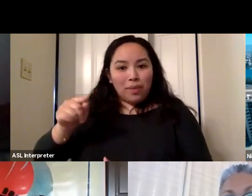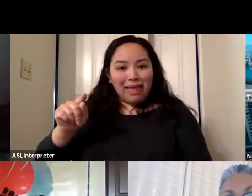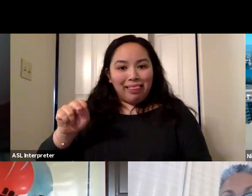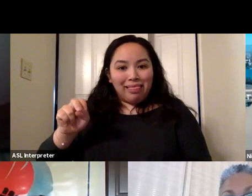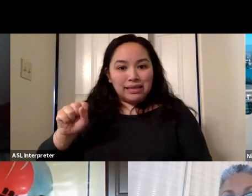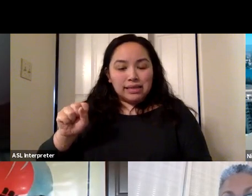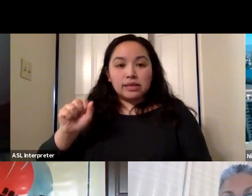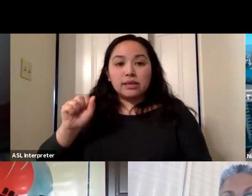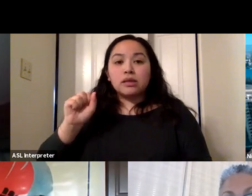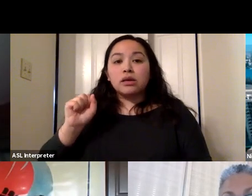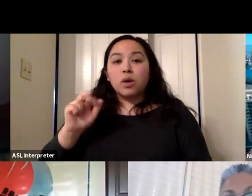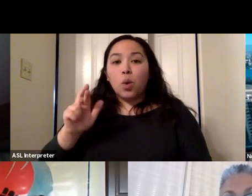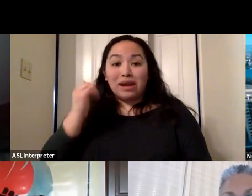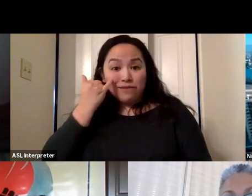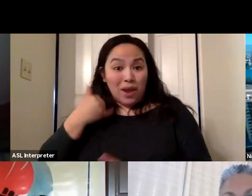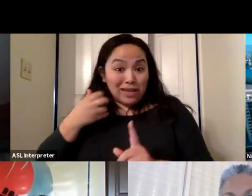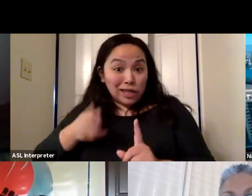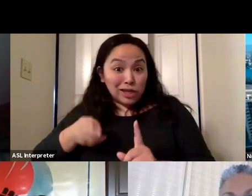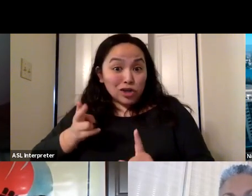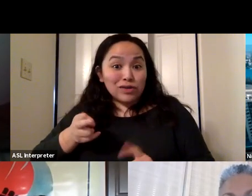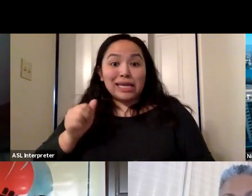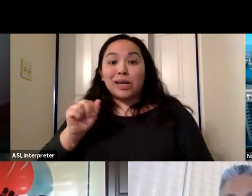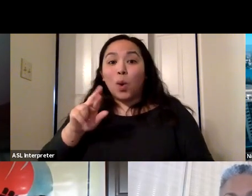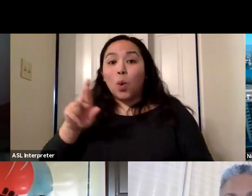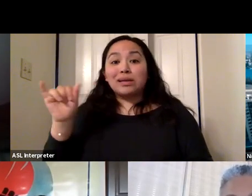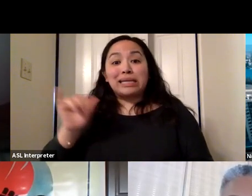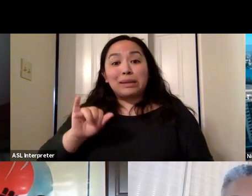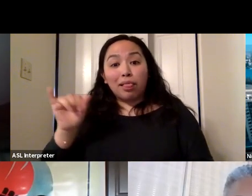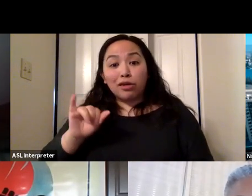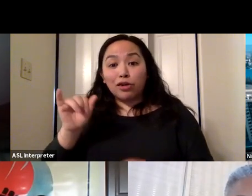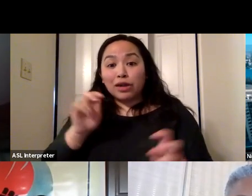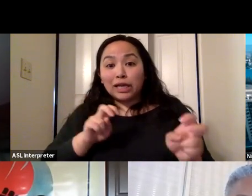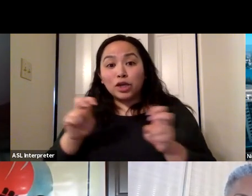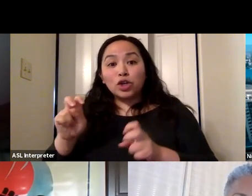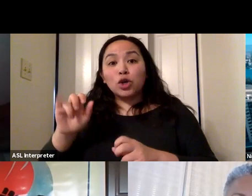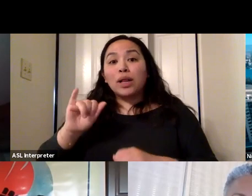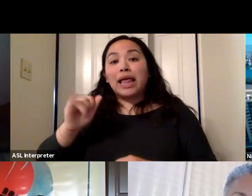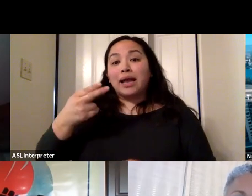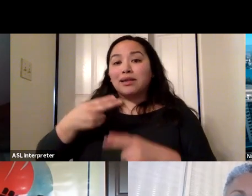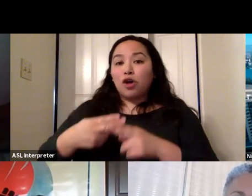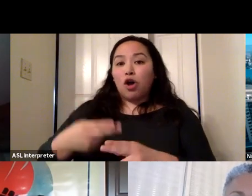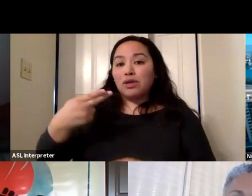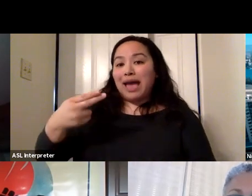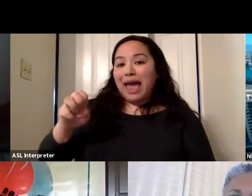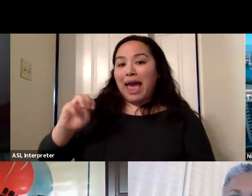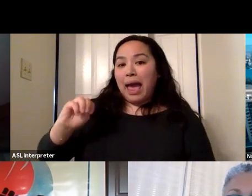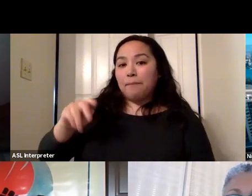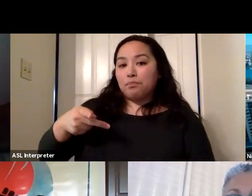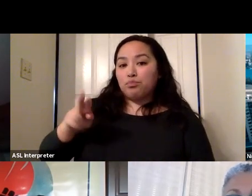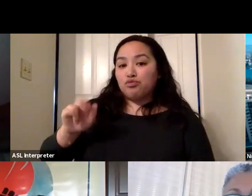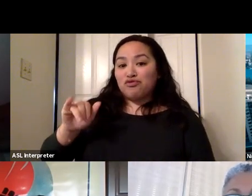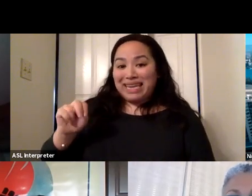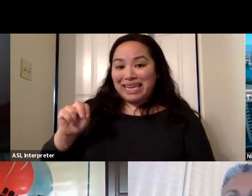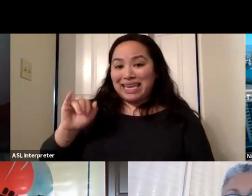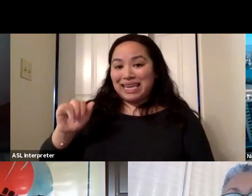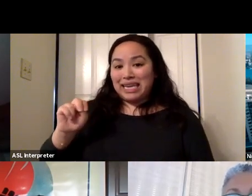same kind of picture or a similar kind of picture, like what they call heparin induced thrombocytopenia. Those would be reasons